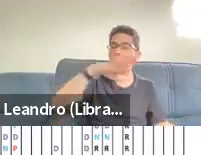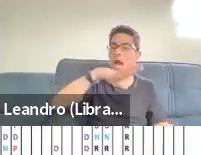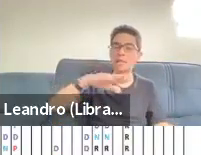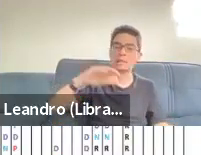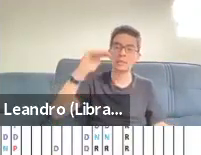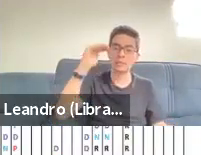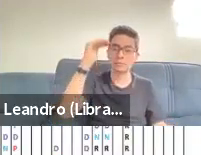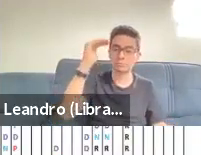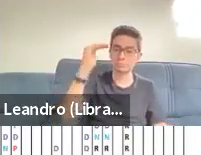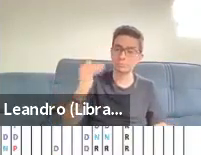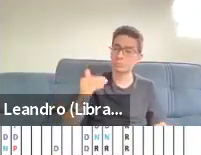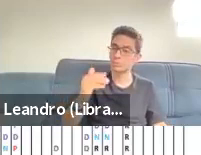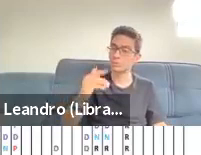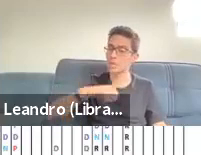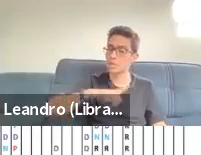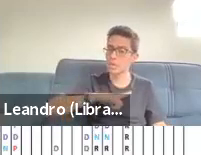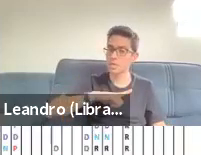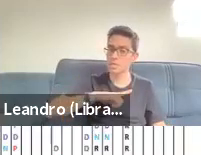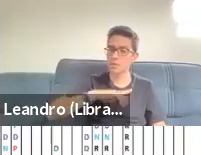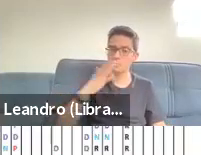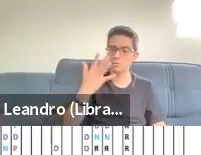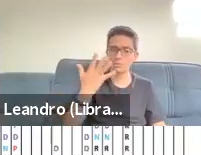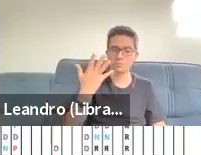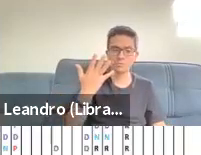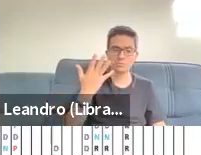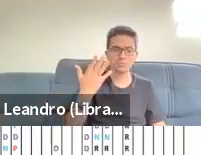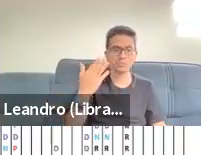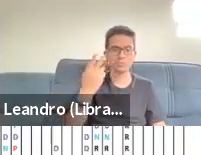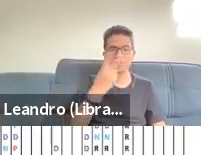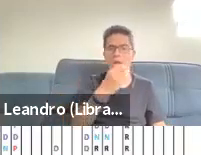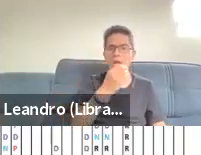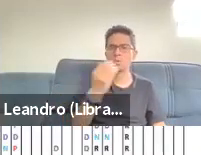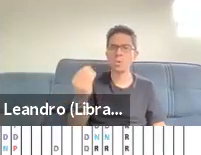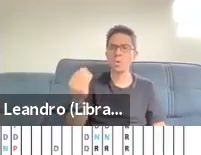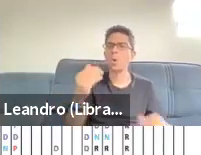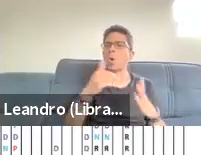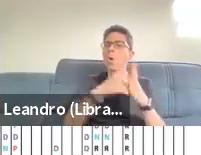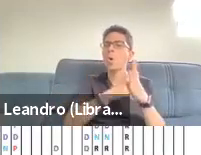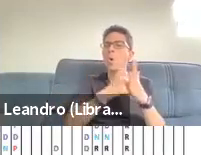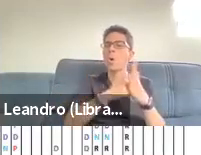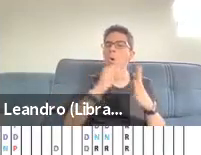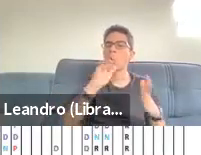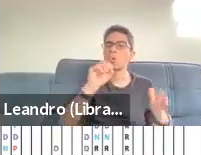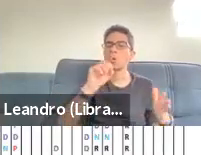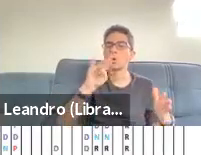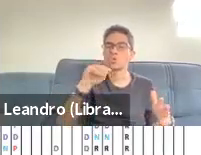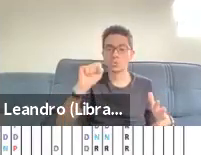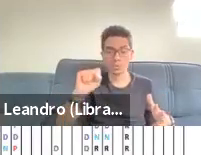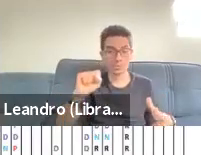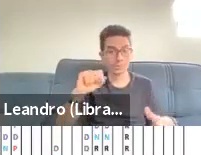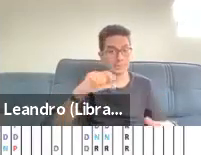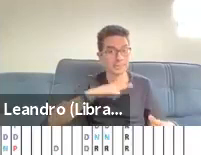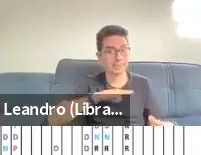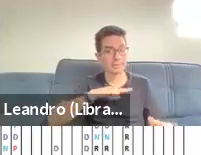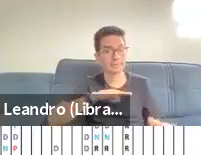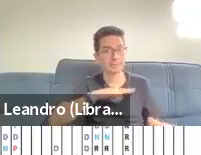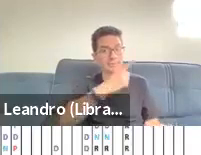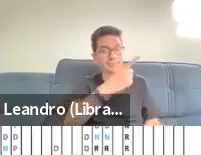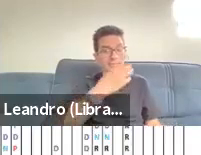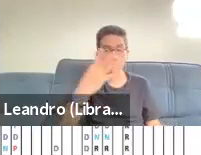with one to 14 of these codes and up to four IDRs listed per transcript page. That's a lot.